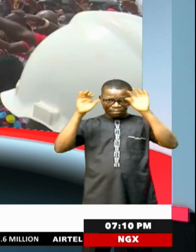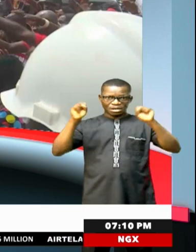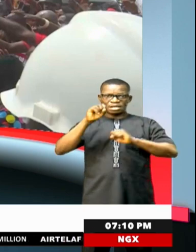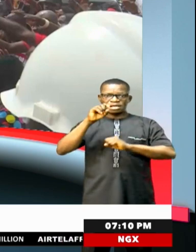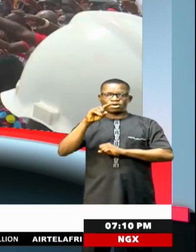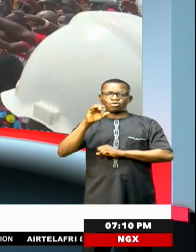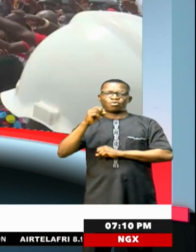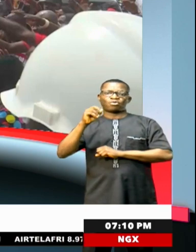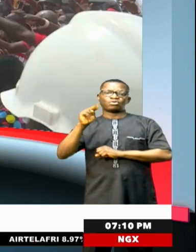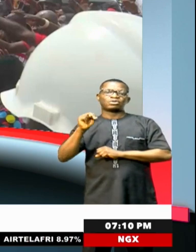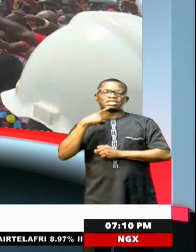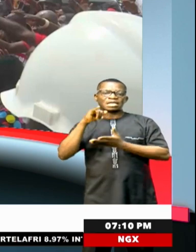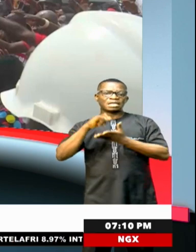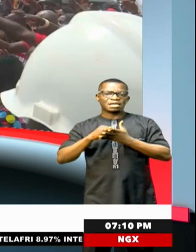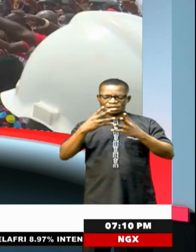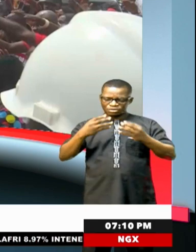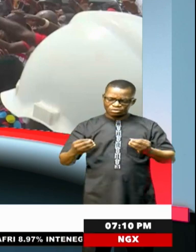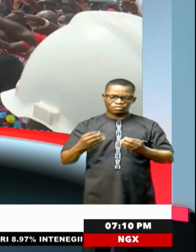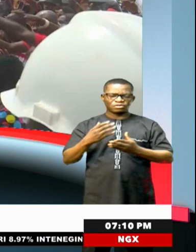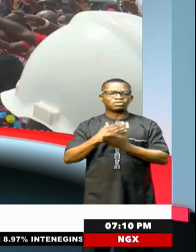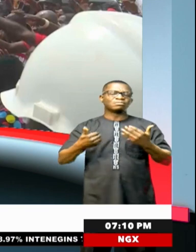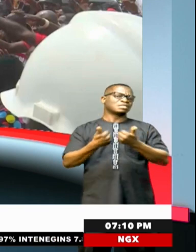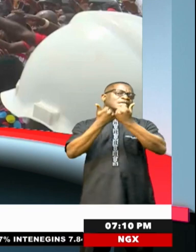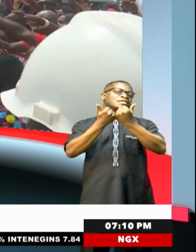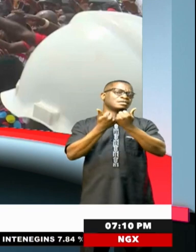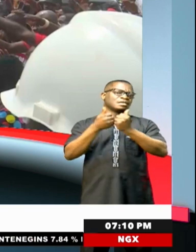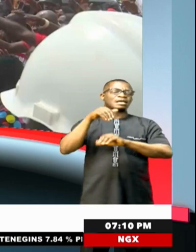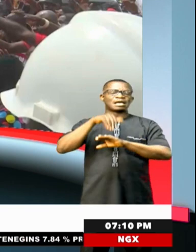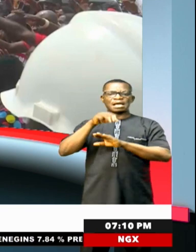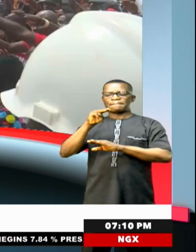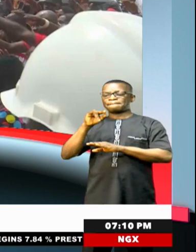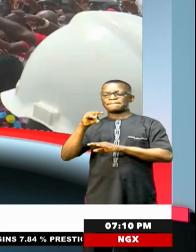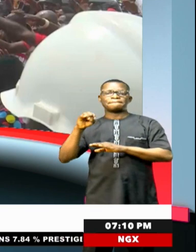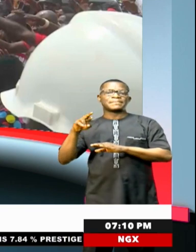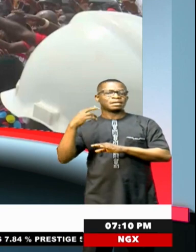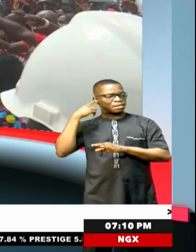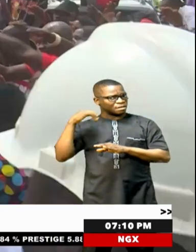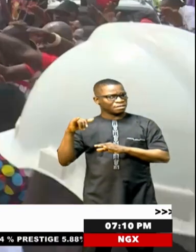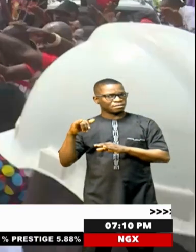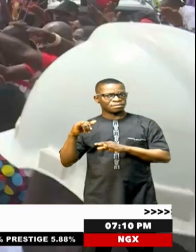Simujika said, resolving of the challenges in mining sector will attract investment.